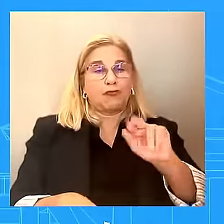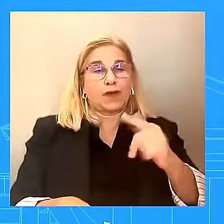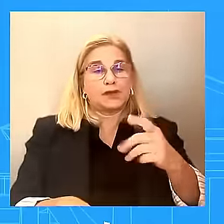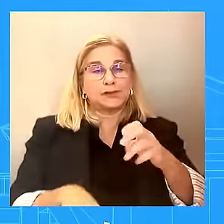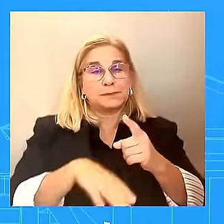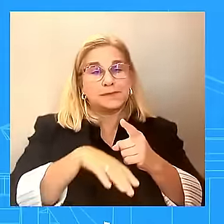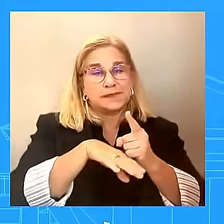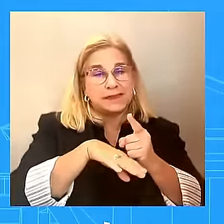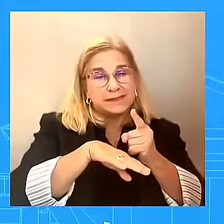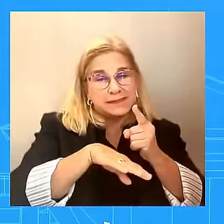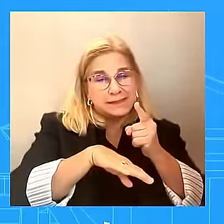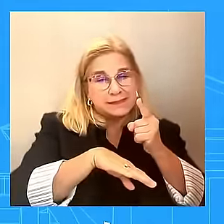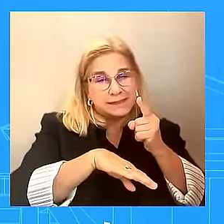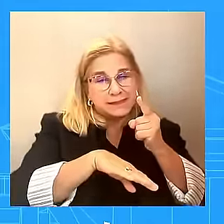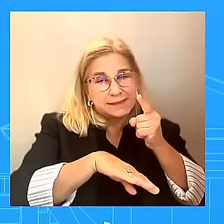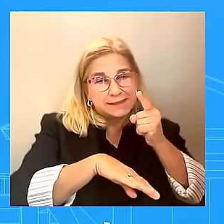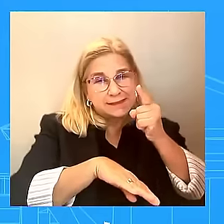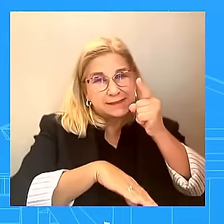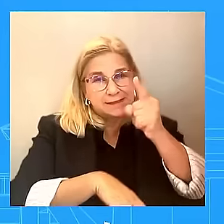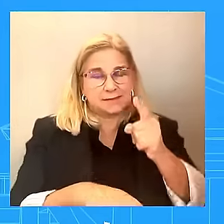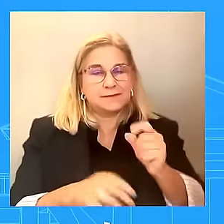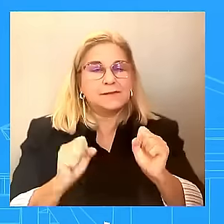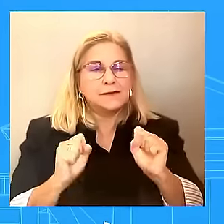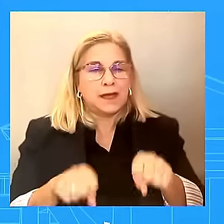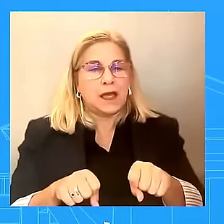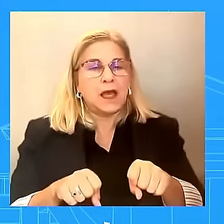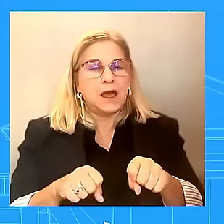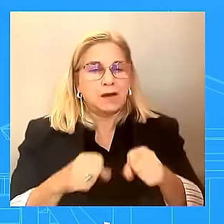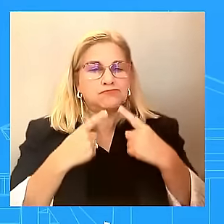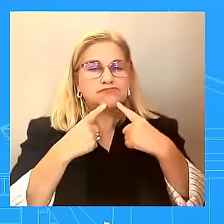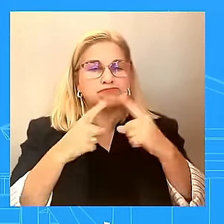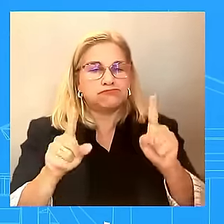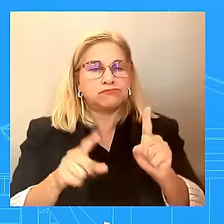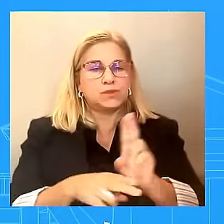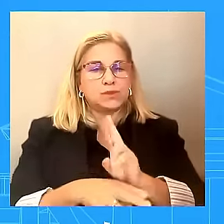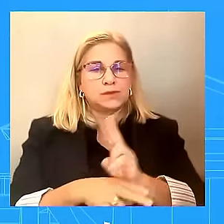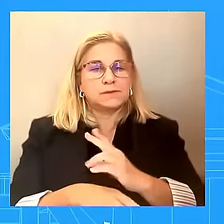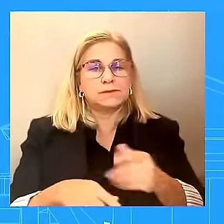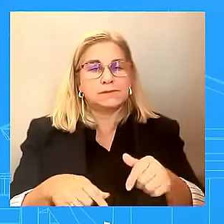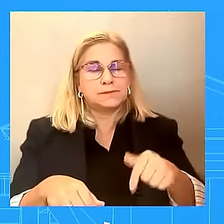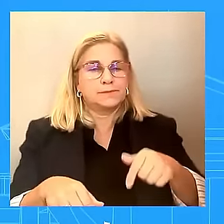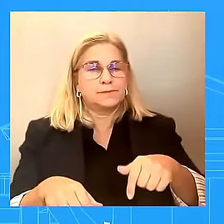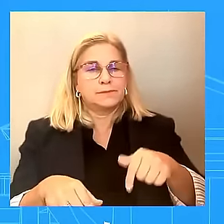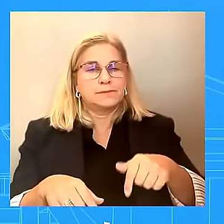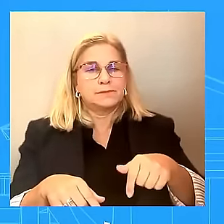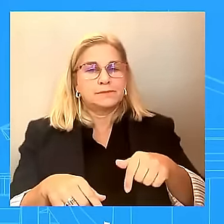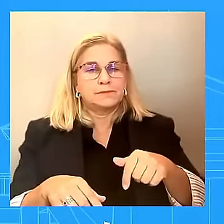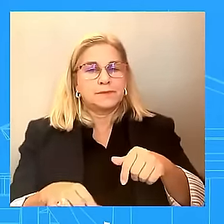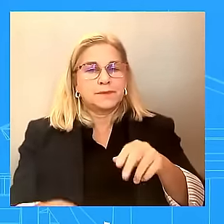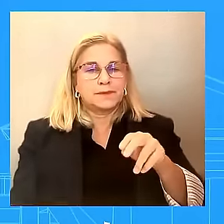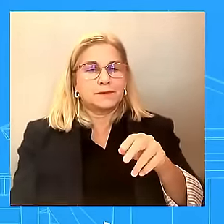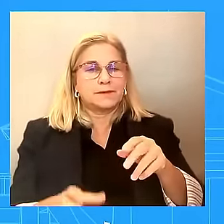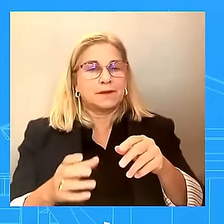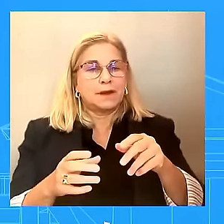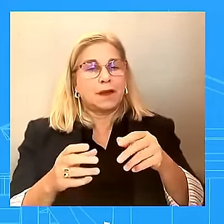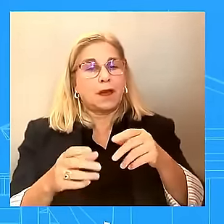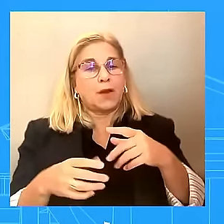invite a nuclear response? Here's what – look, we have – we say this all the time.